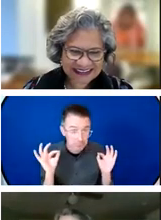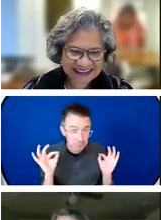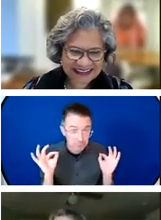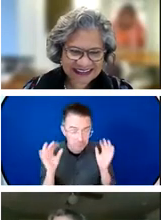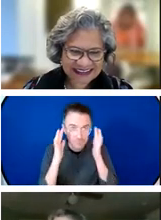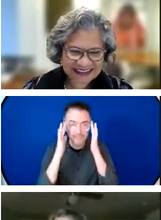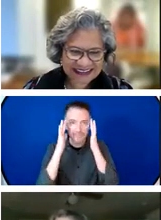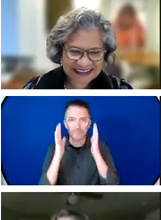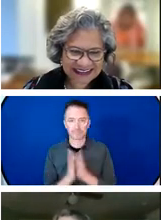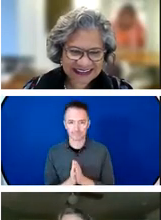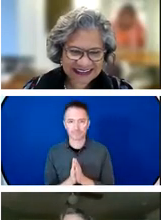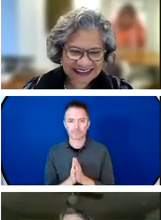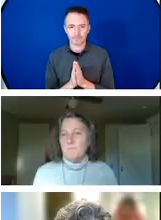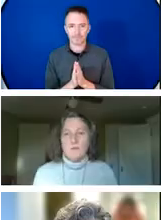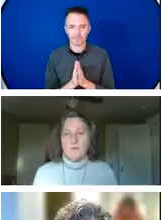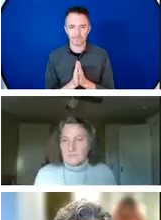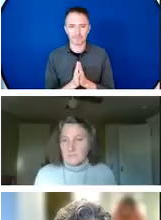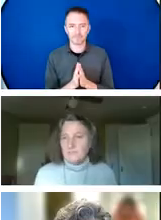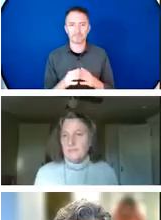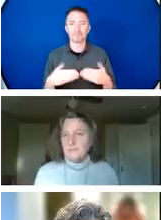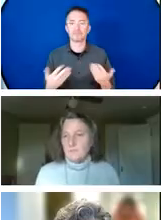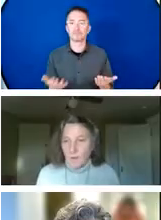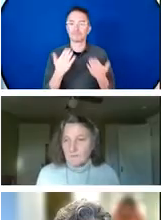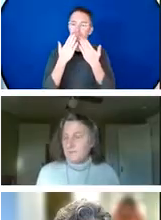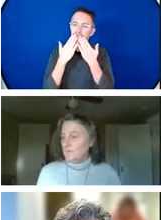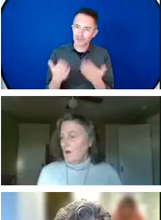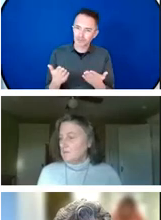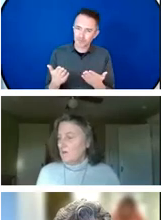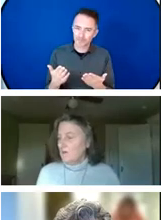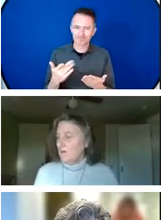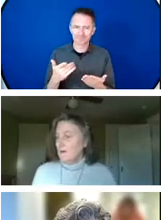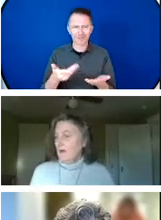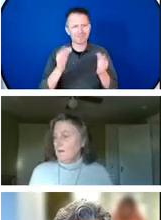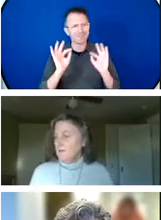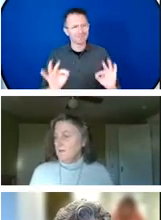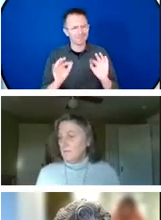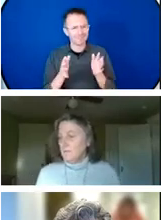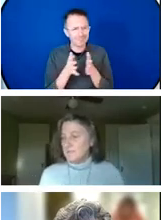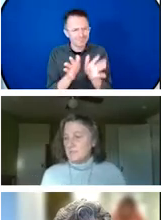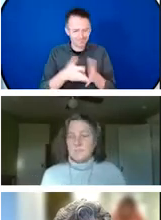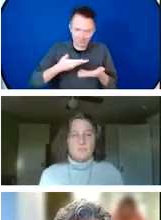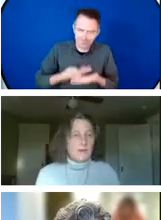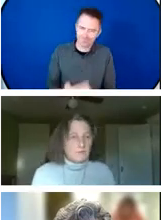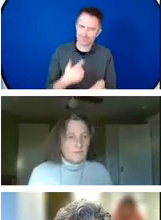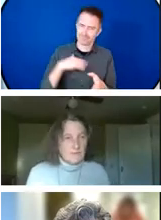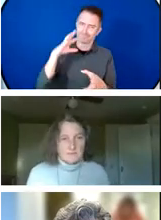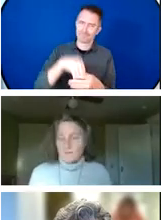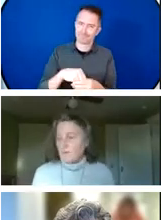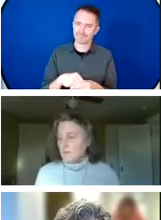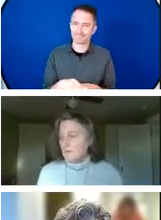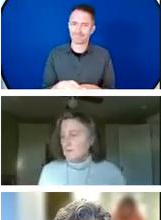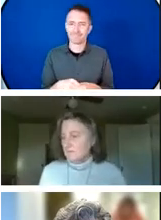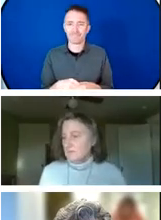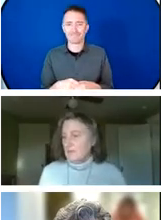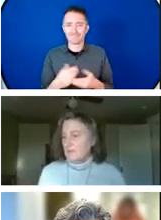for the introduction and congratulations and welcome to you also to your new position as Director of the Technical